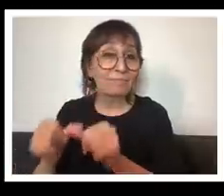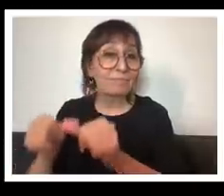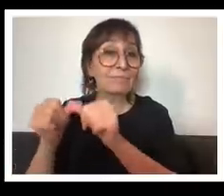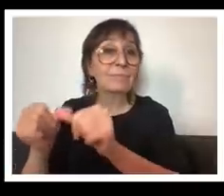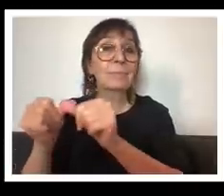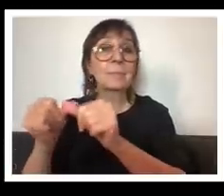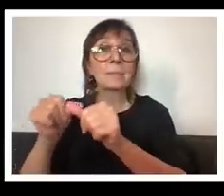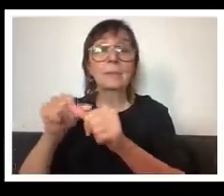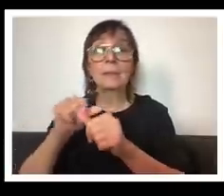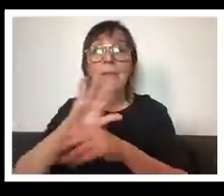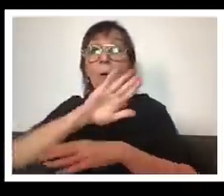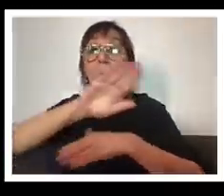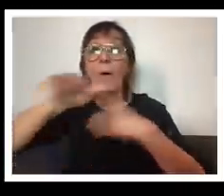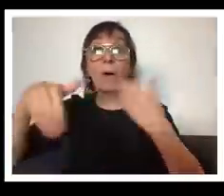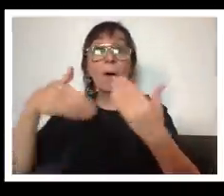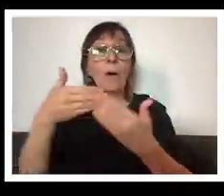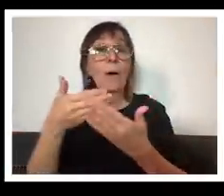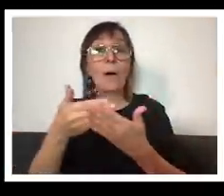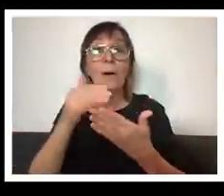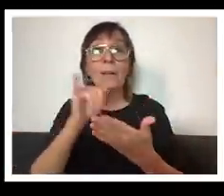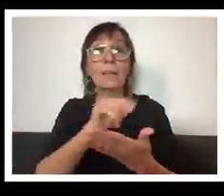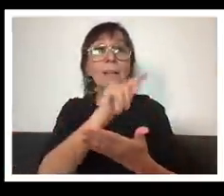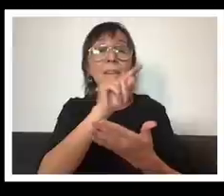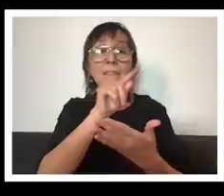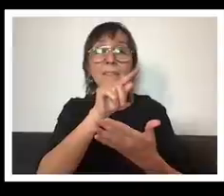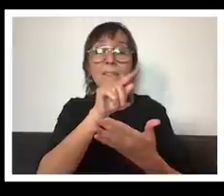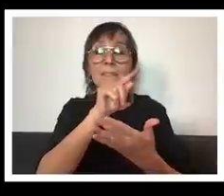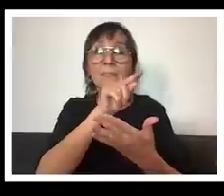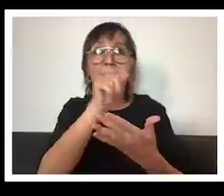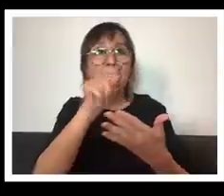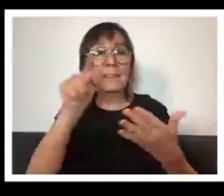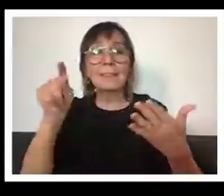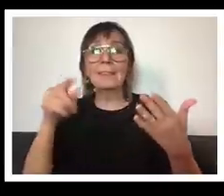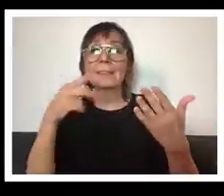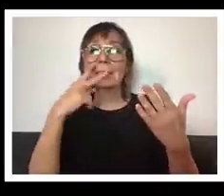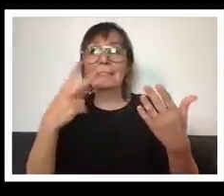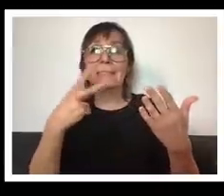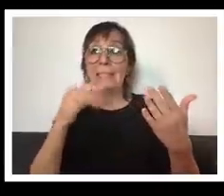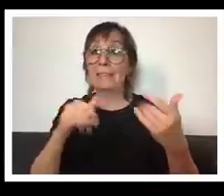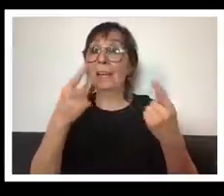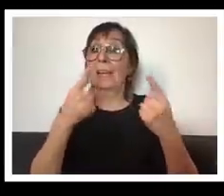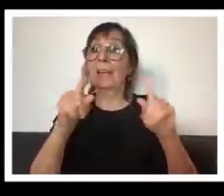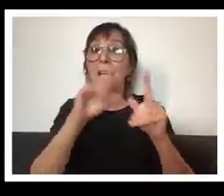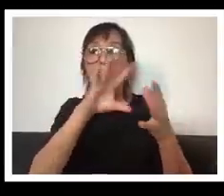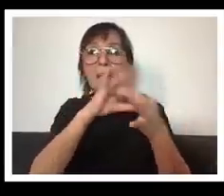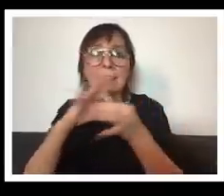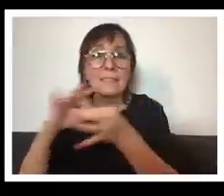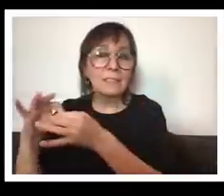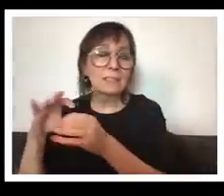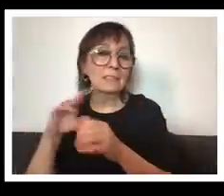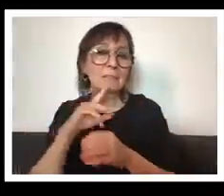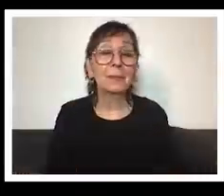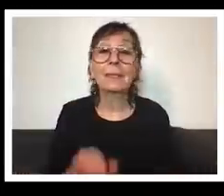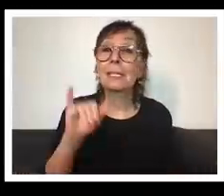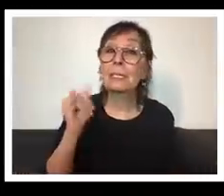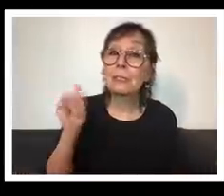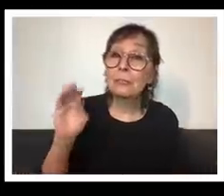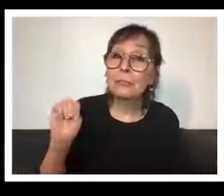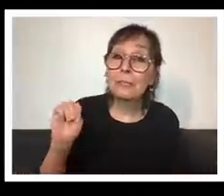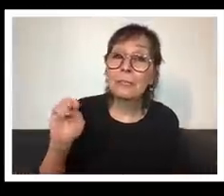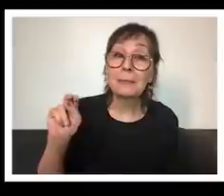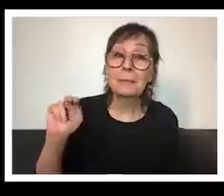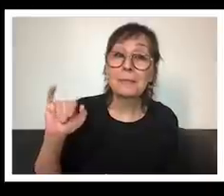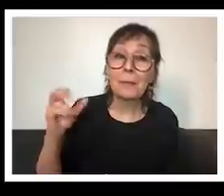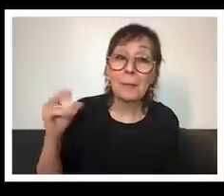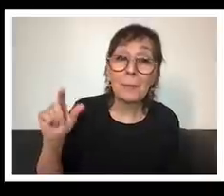all of that has just been uh so gratifying for us jim nicole uh